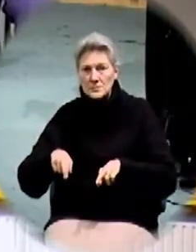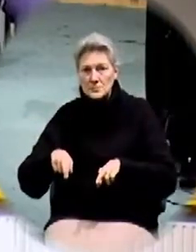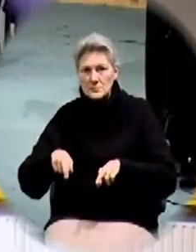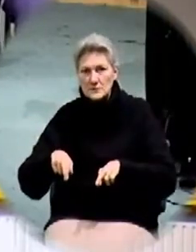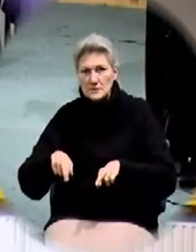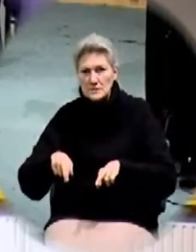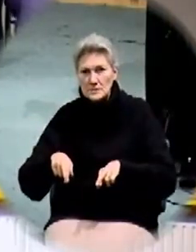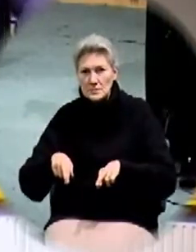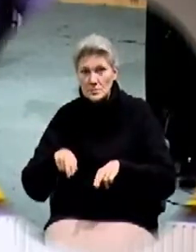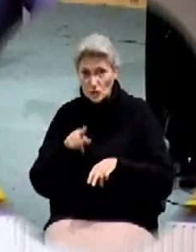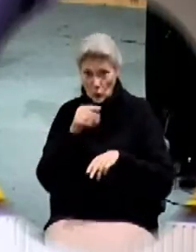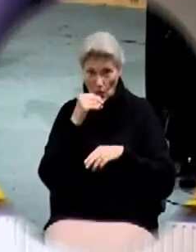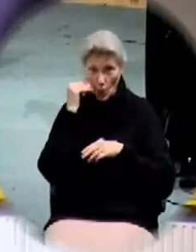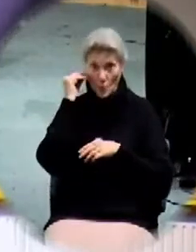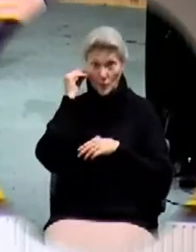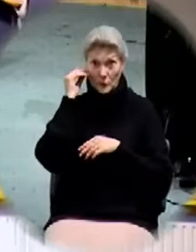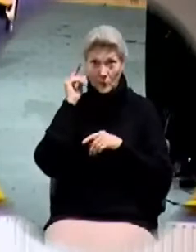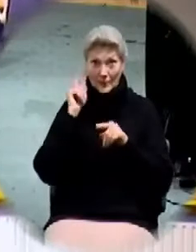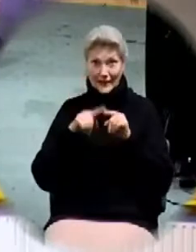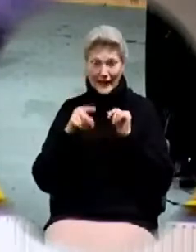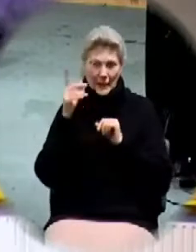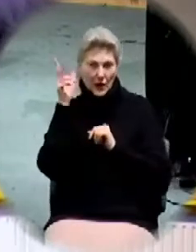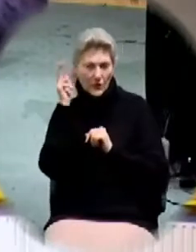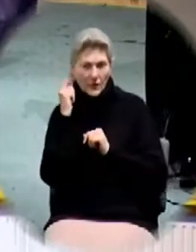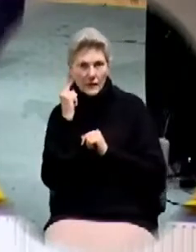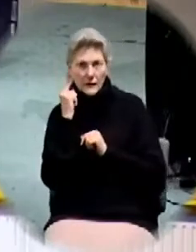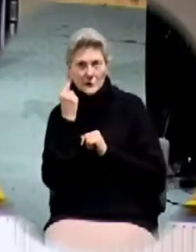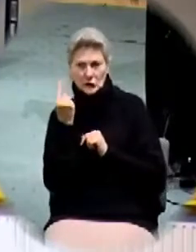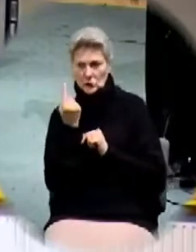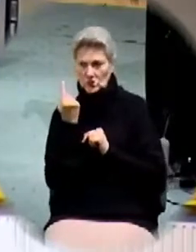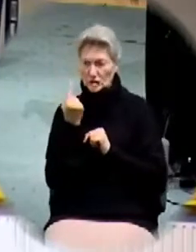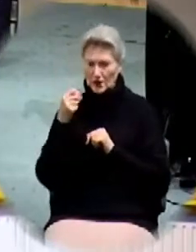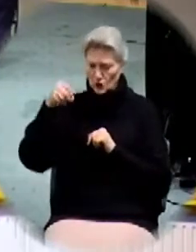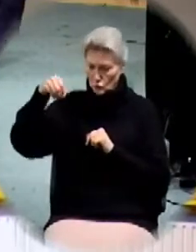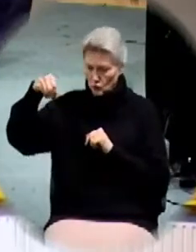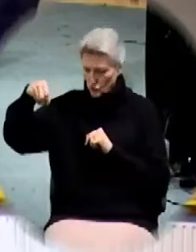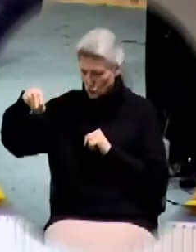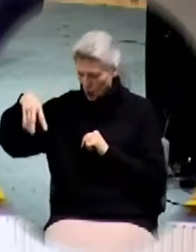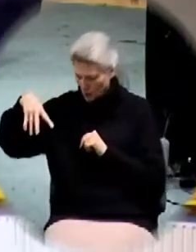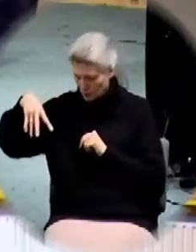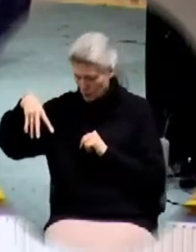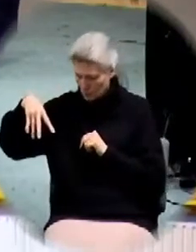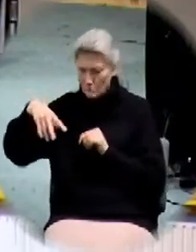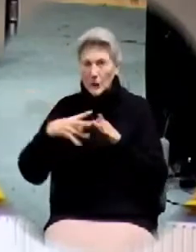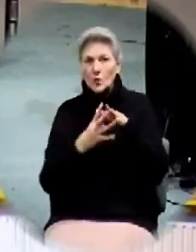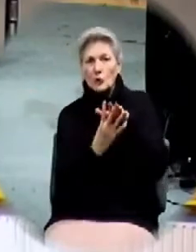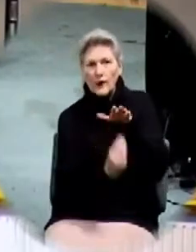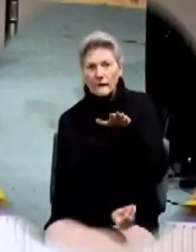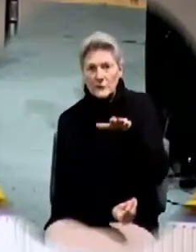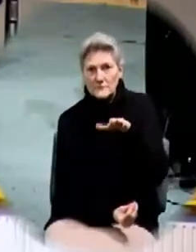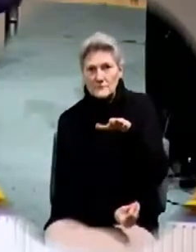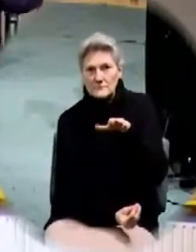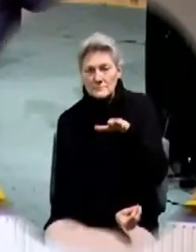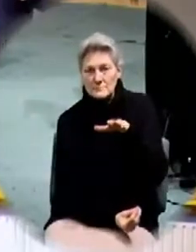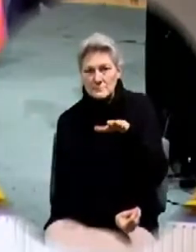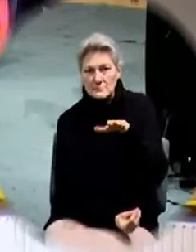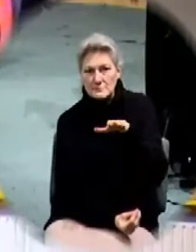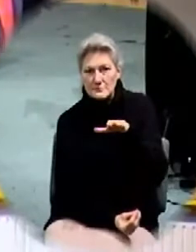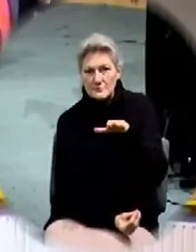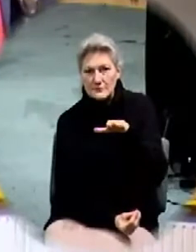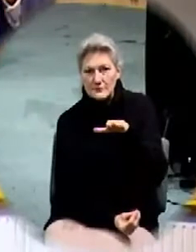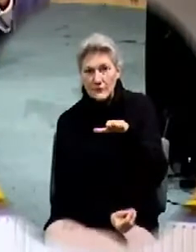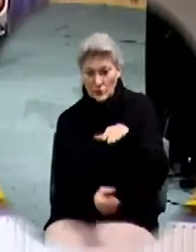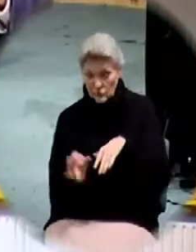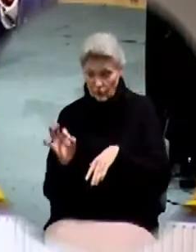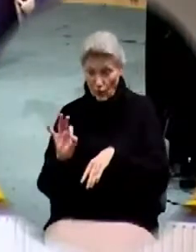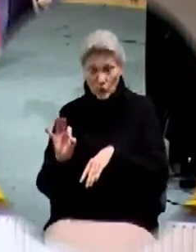So you at home couldn't hear that, but there was just a drop and gravitational took over and there